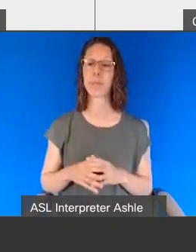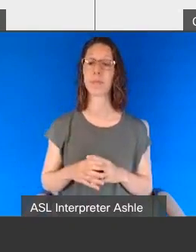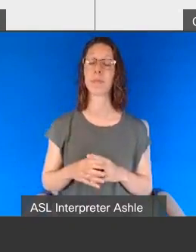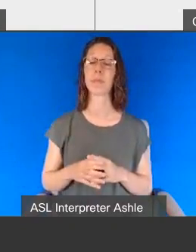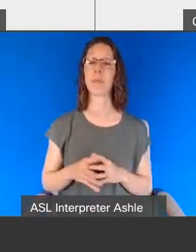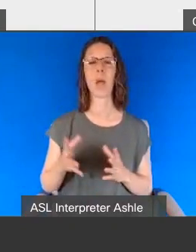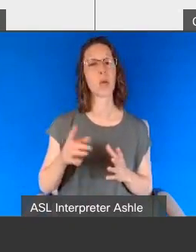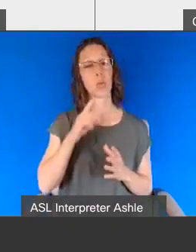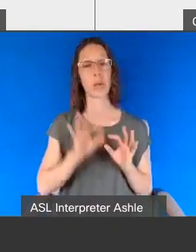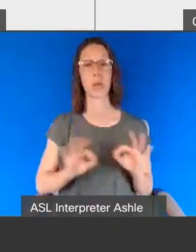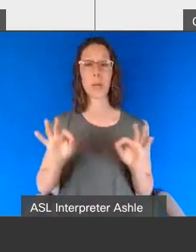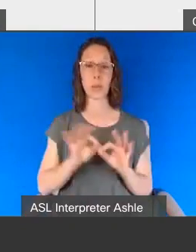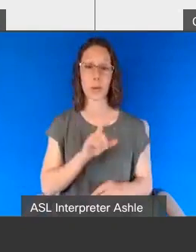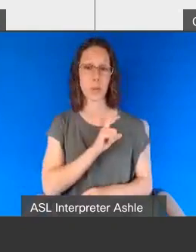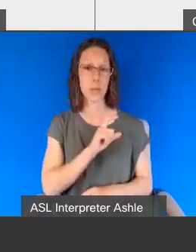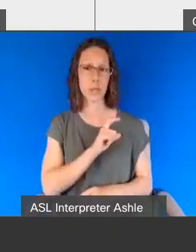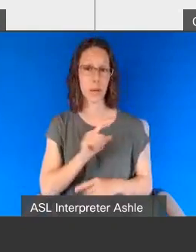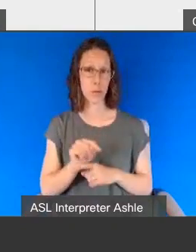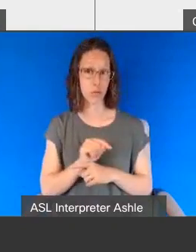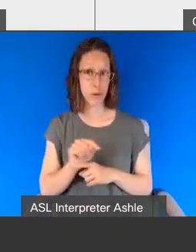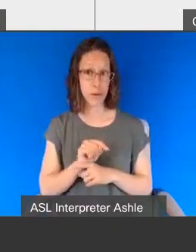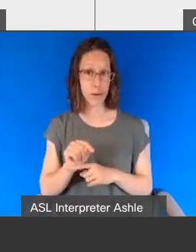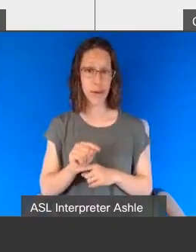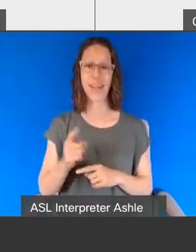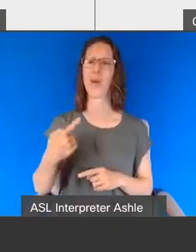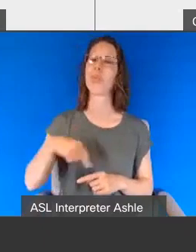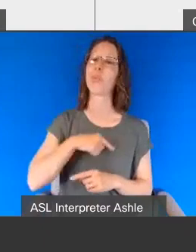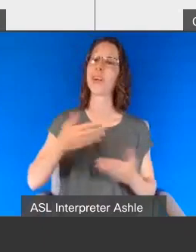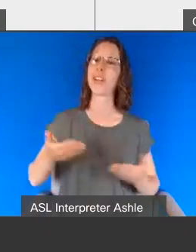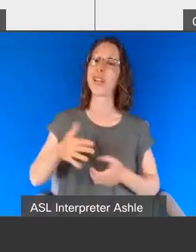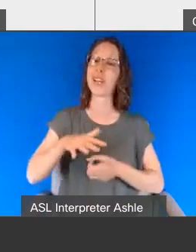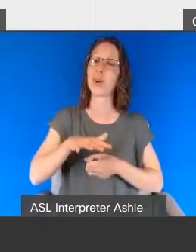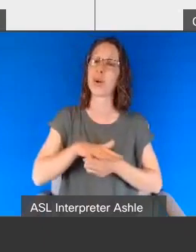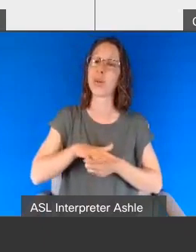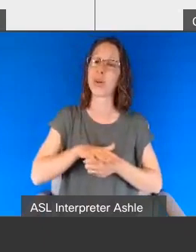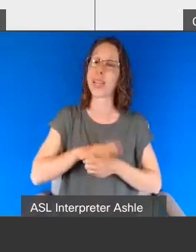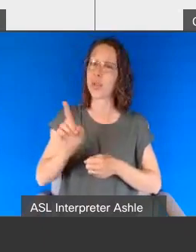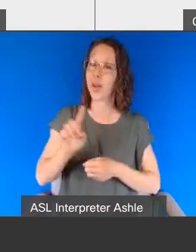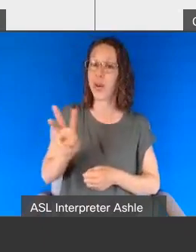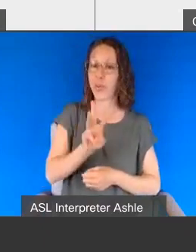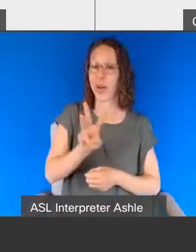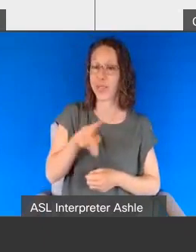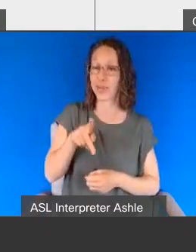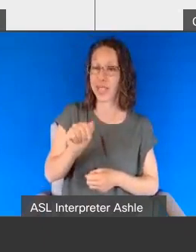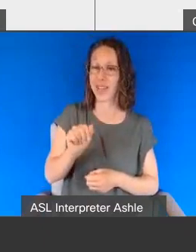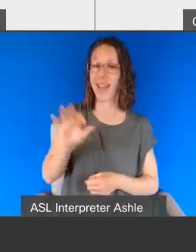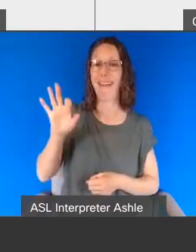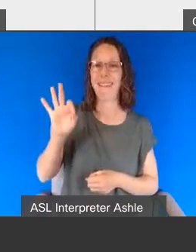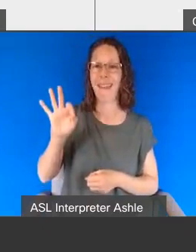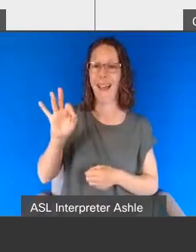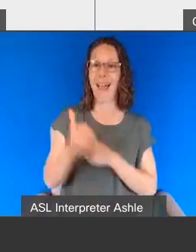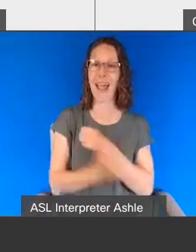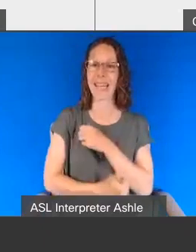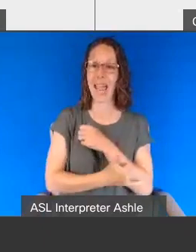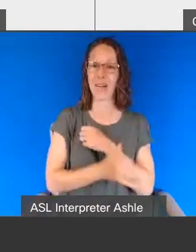officer training and incidentally although we're located in western pennsylvania and we focus tend to focus on the nine counties in our